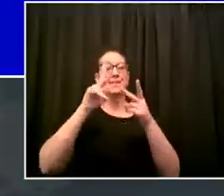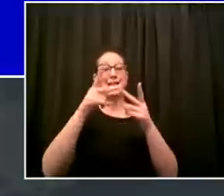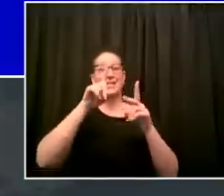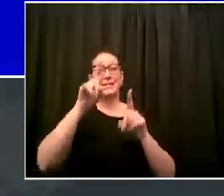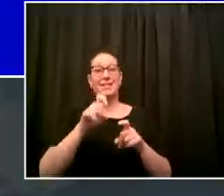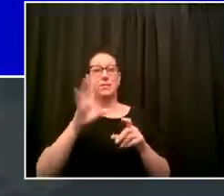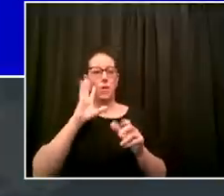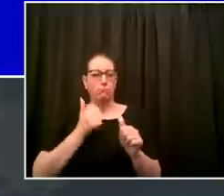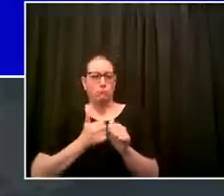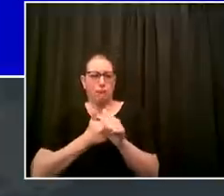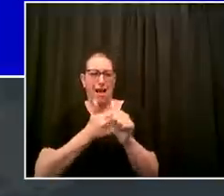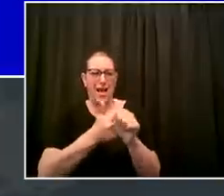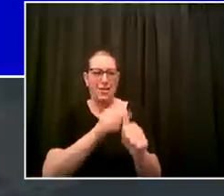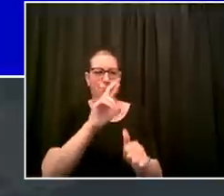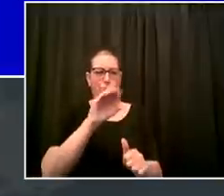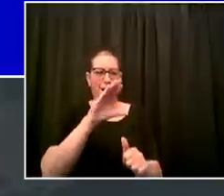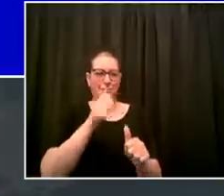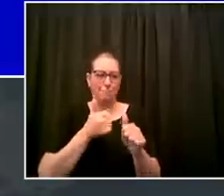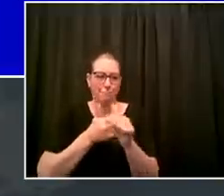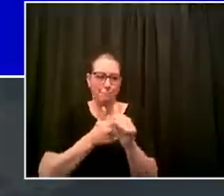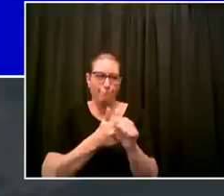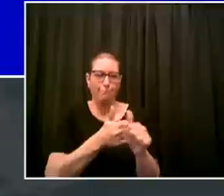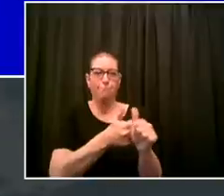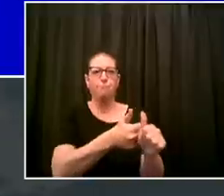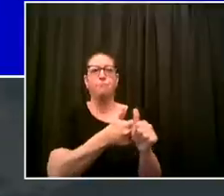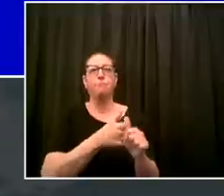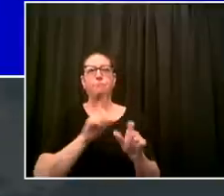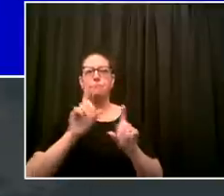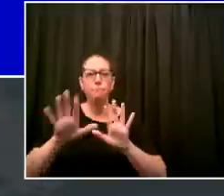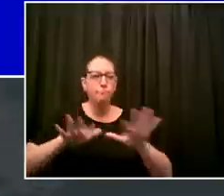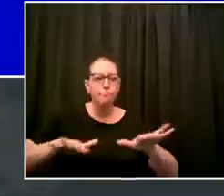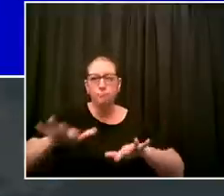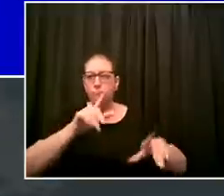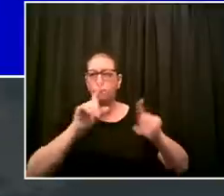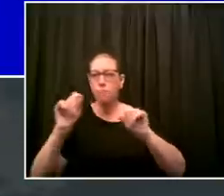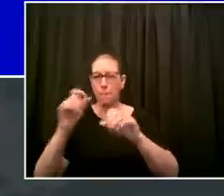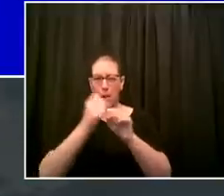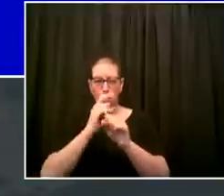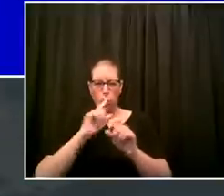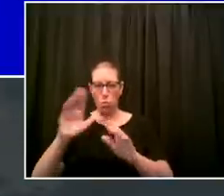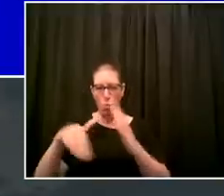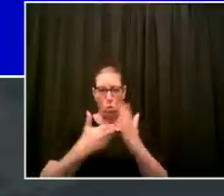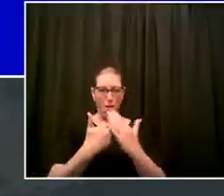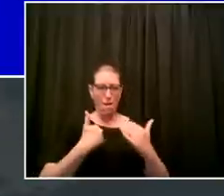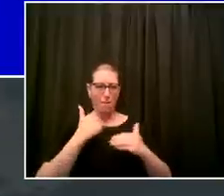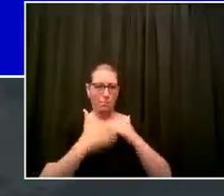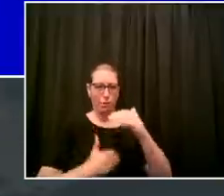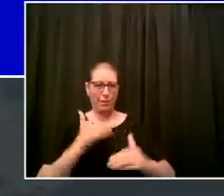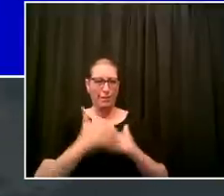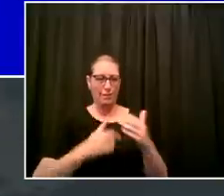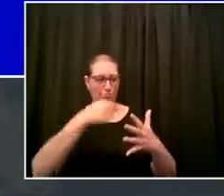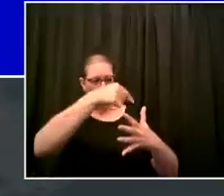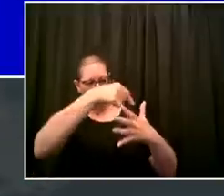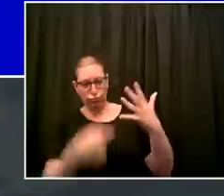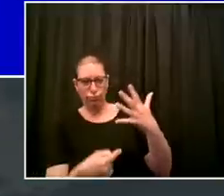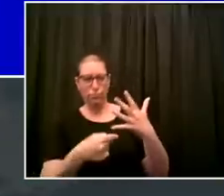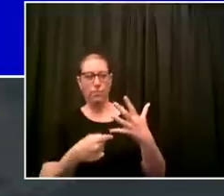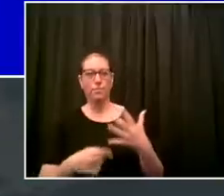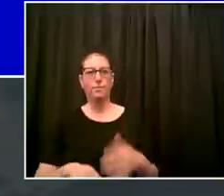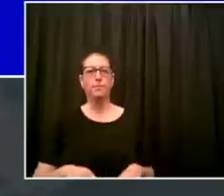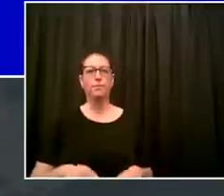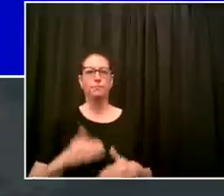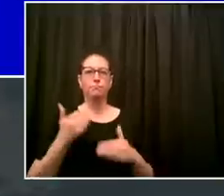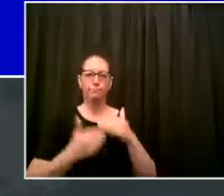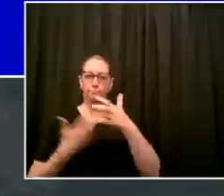test kits the test sites the labs the tracers all of these pieces are coming together to give us the